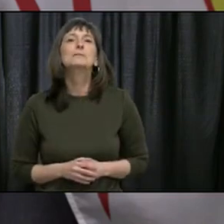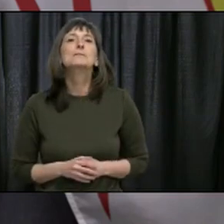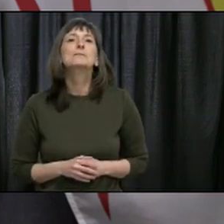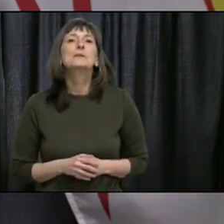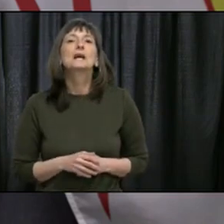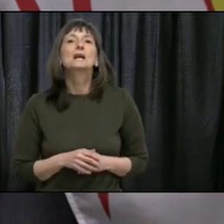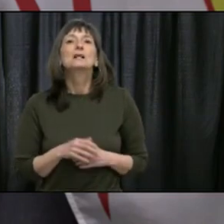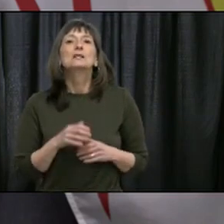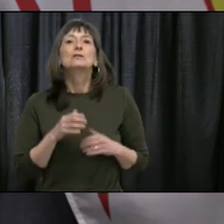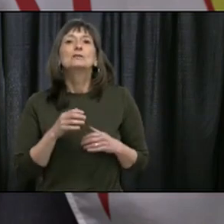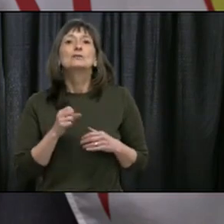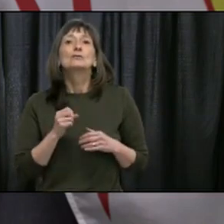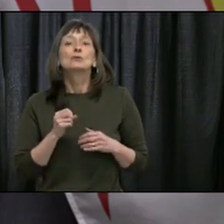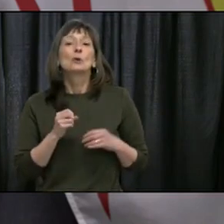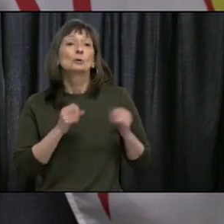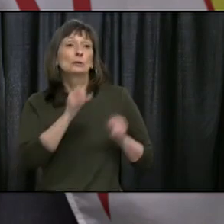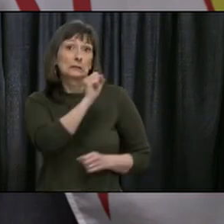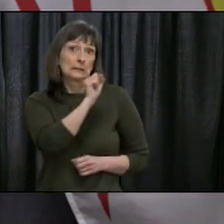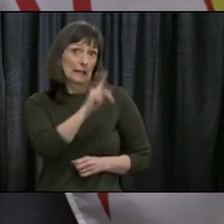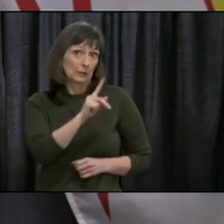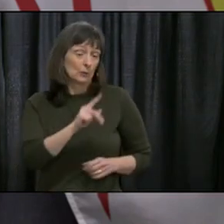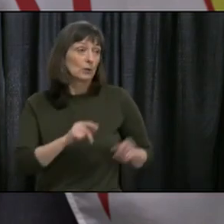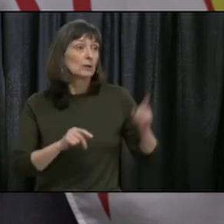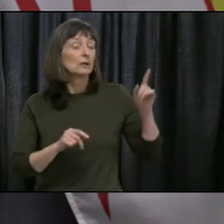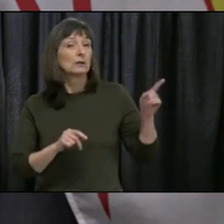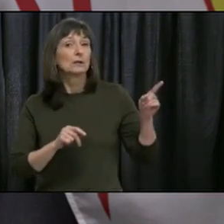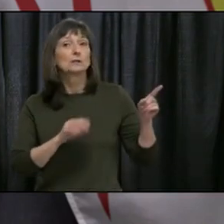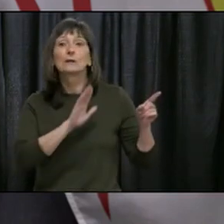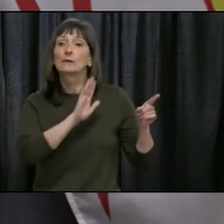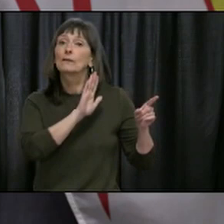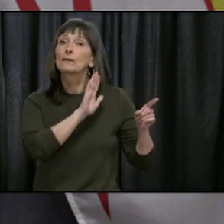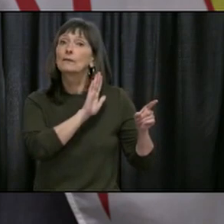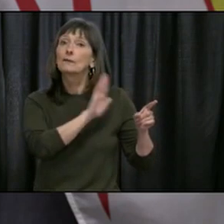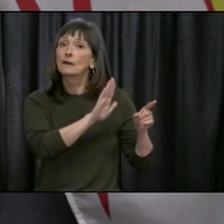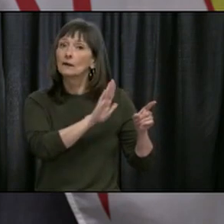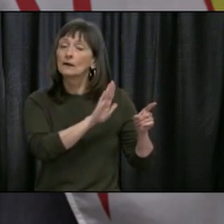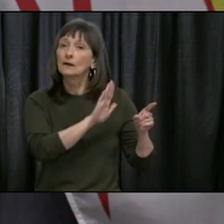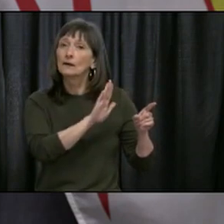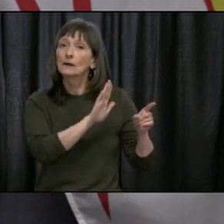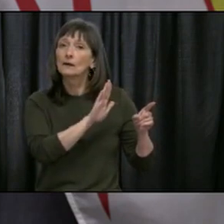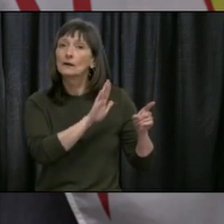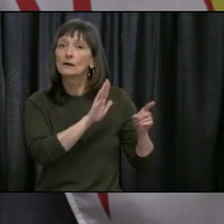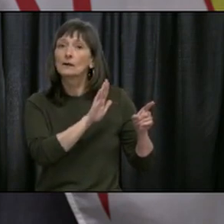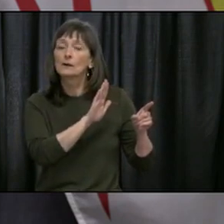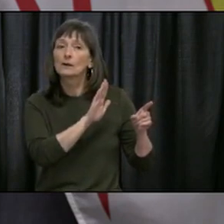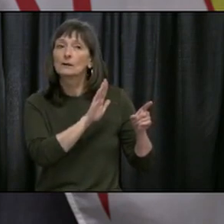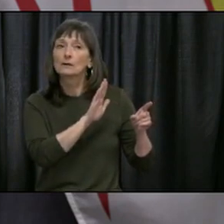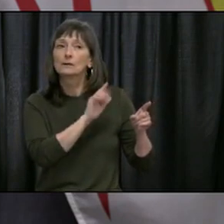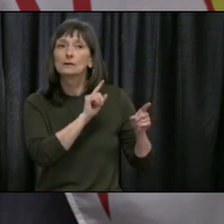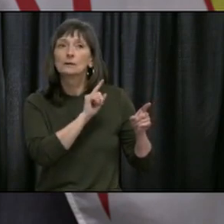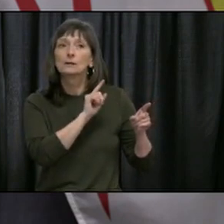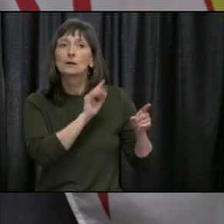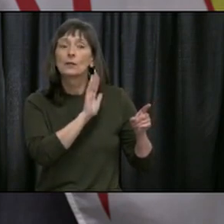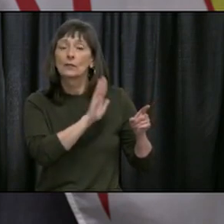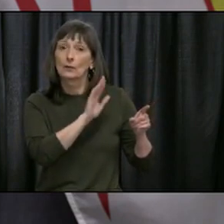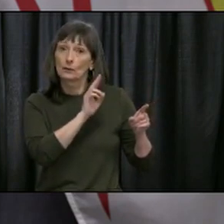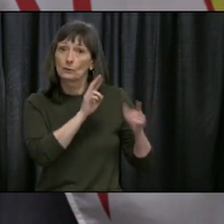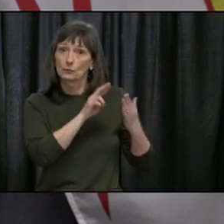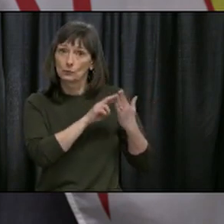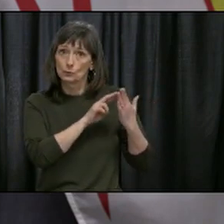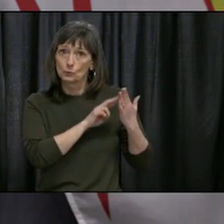the FPT level. Saskatchewan relaxed some, when we look at Saskatchewan, they relaxed some